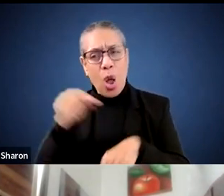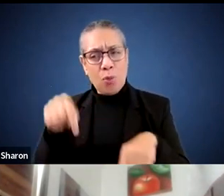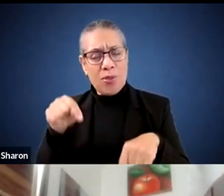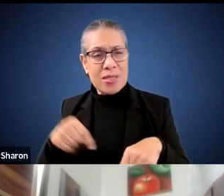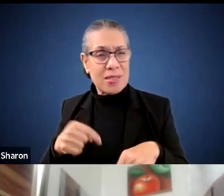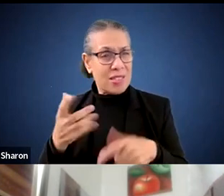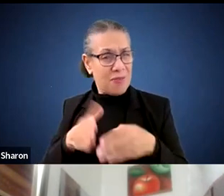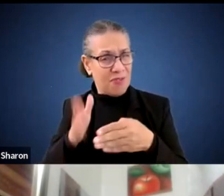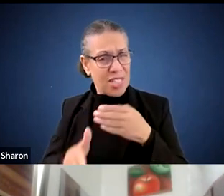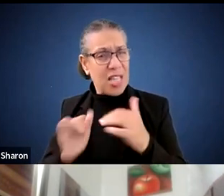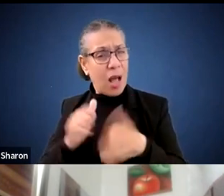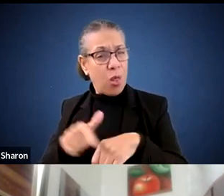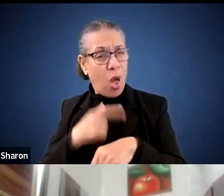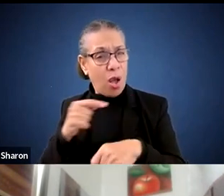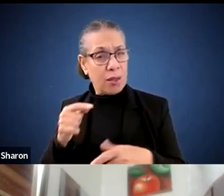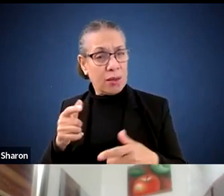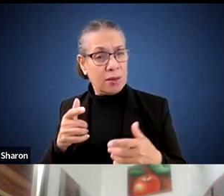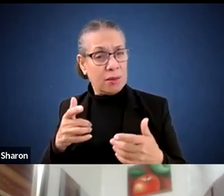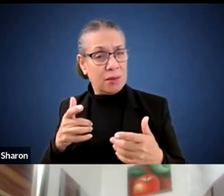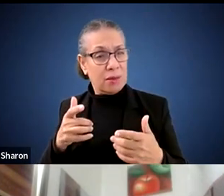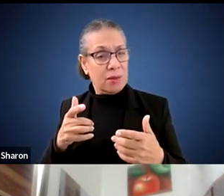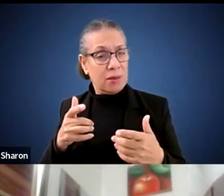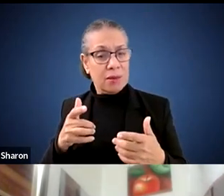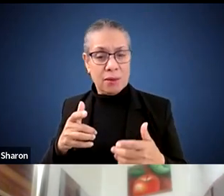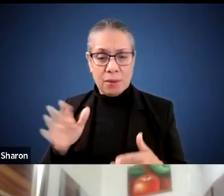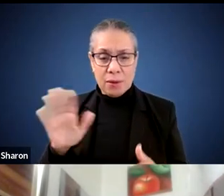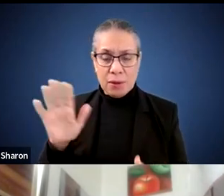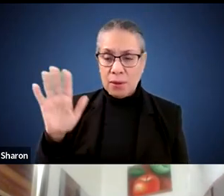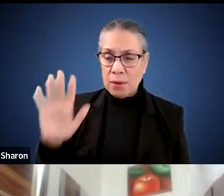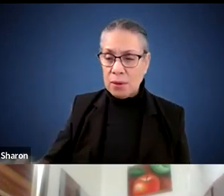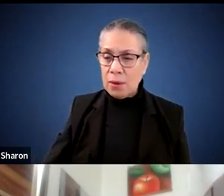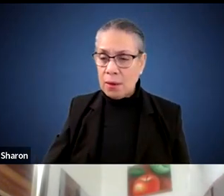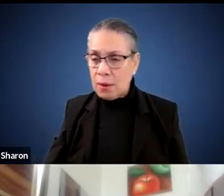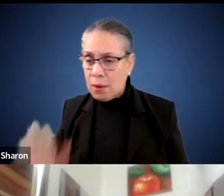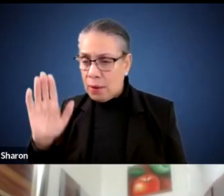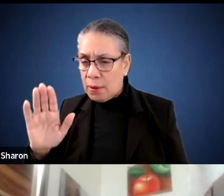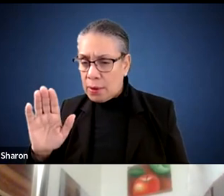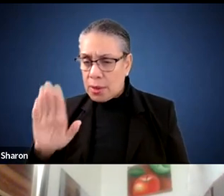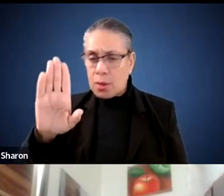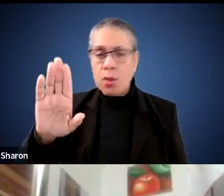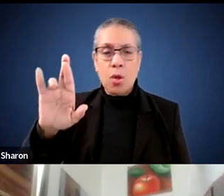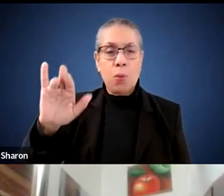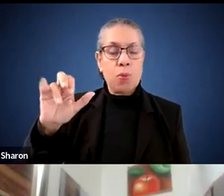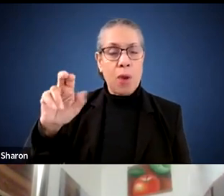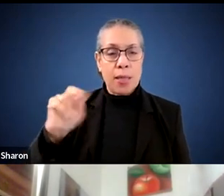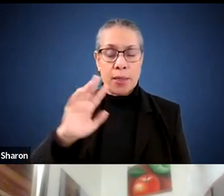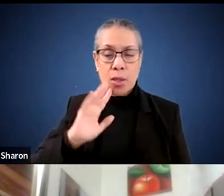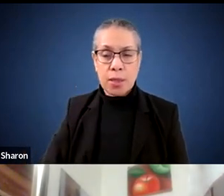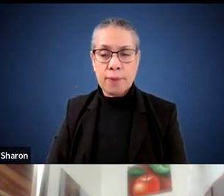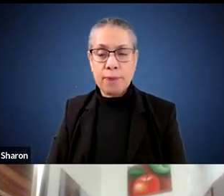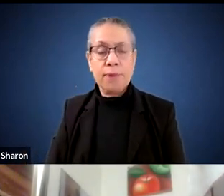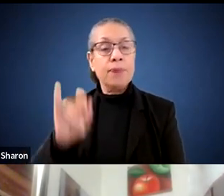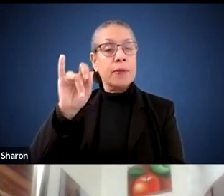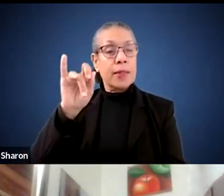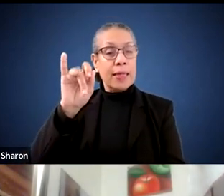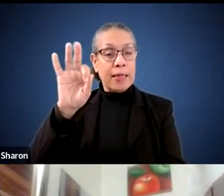to finalize? Tell a few, I can speak to that. You're right with that. Yeah. So if the,